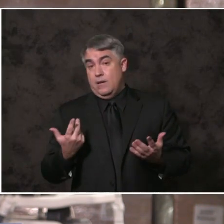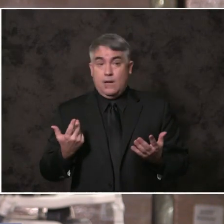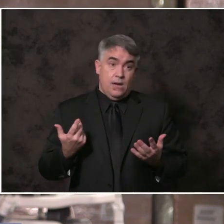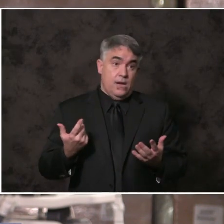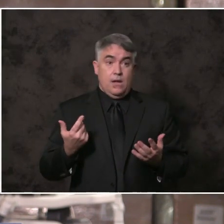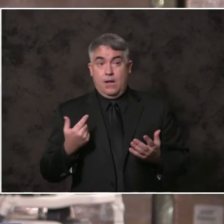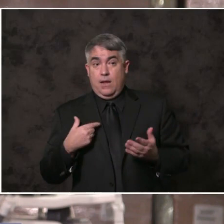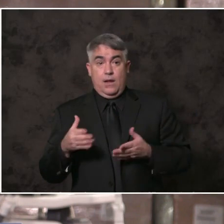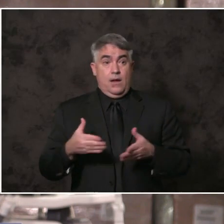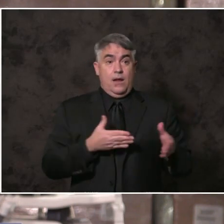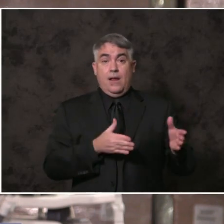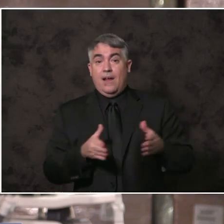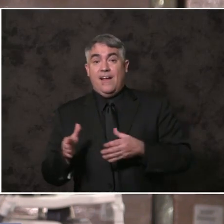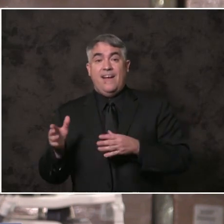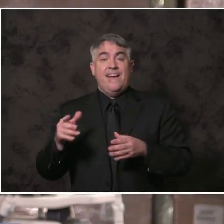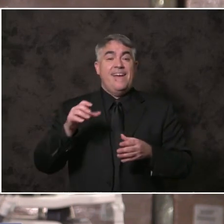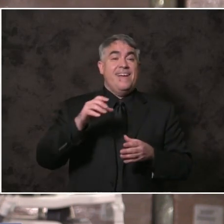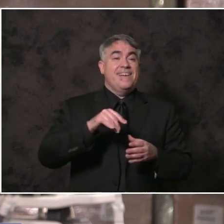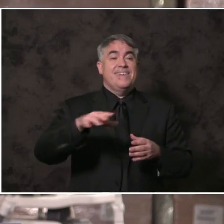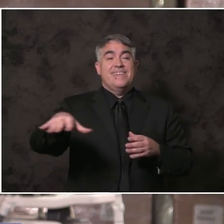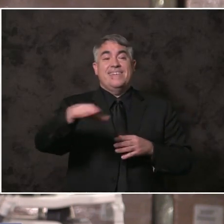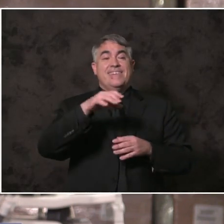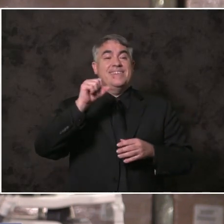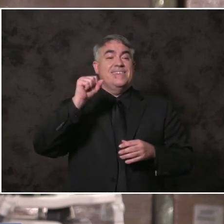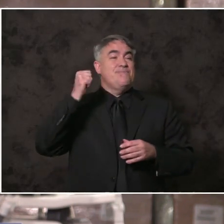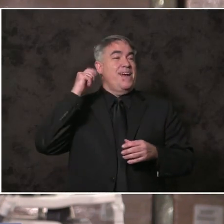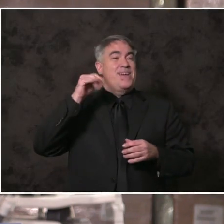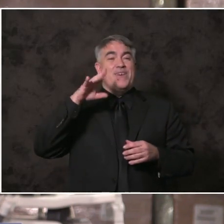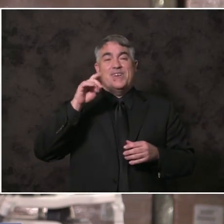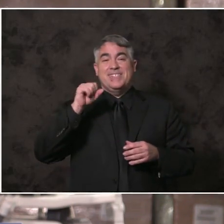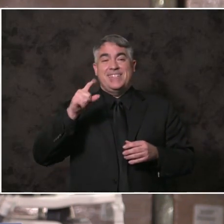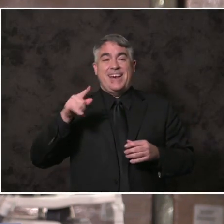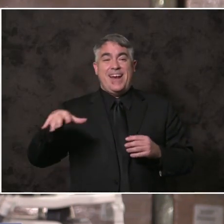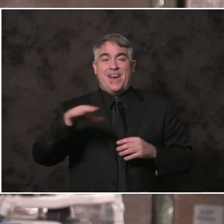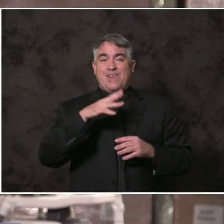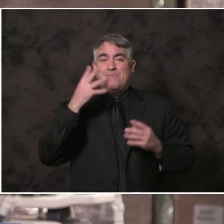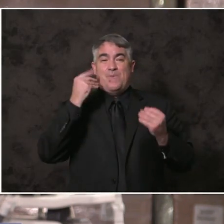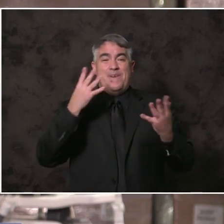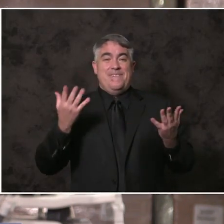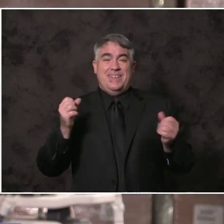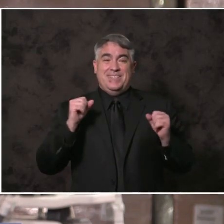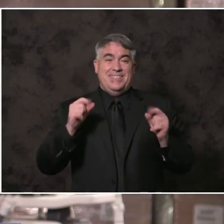All the beauty of San Diego available for the entire world to enjoy.